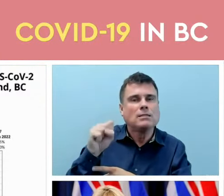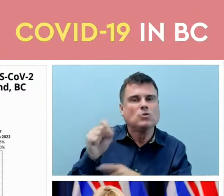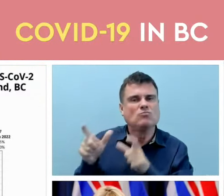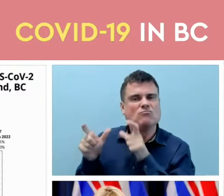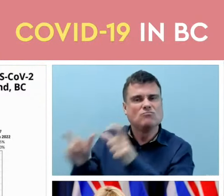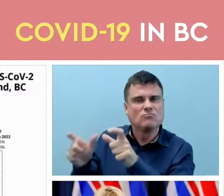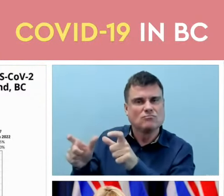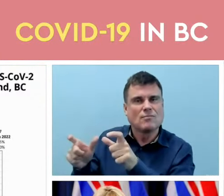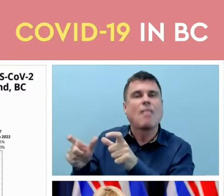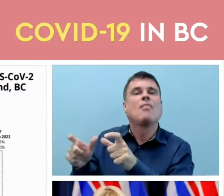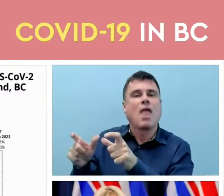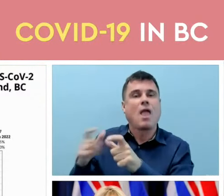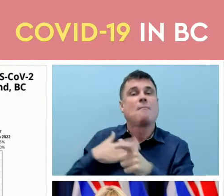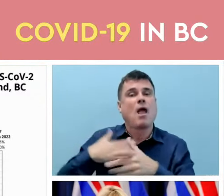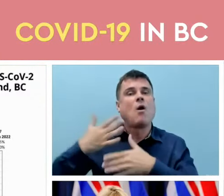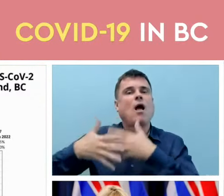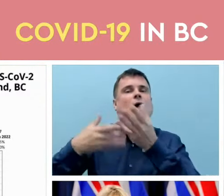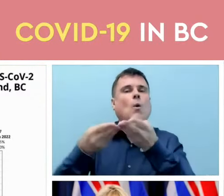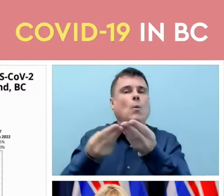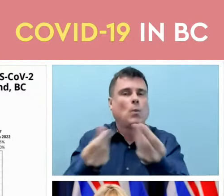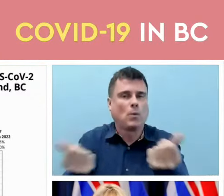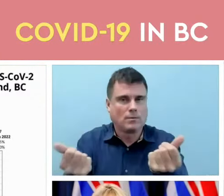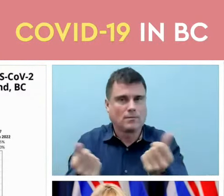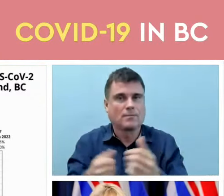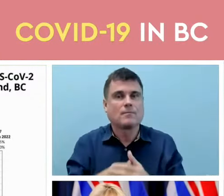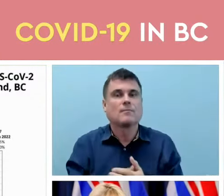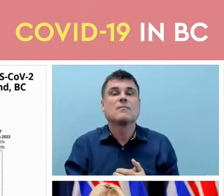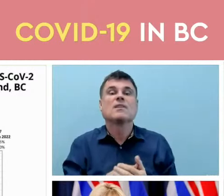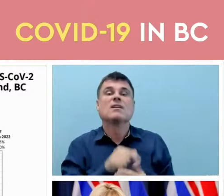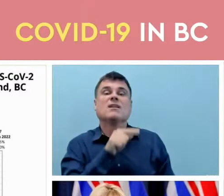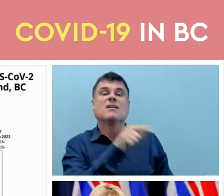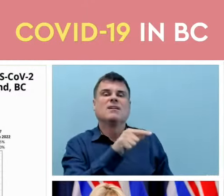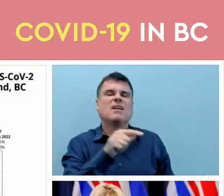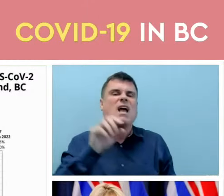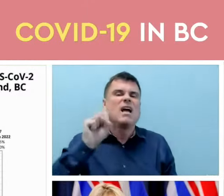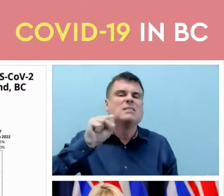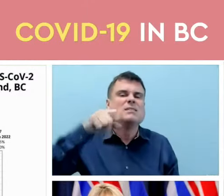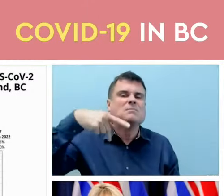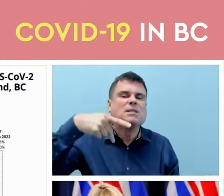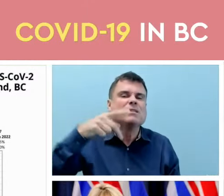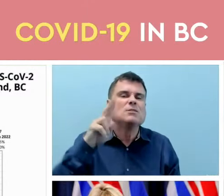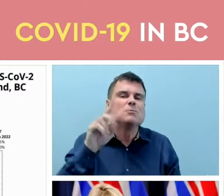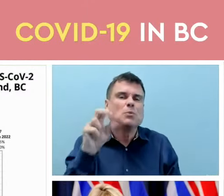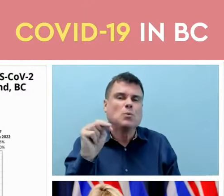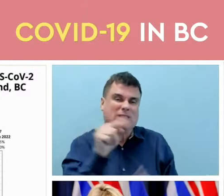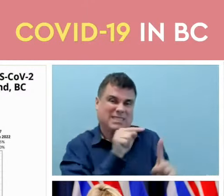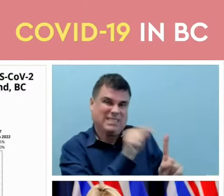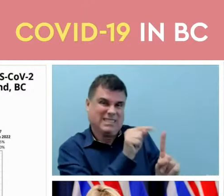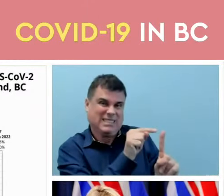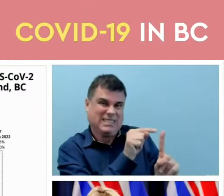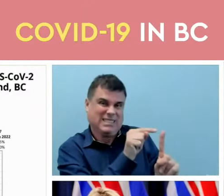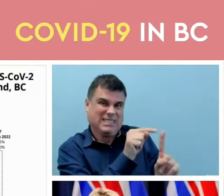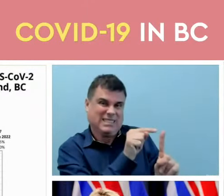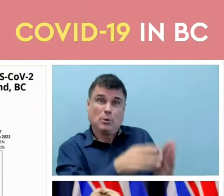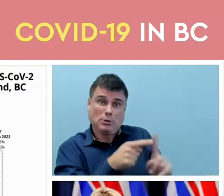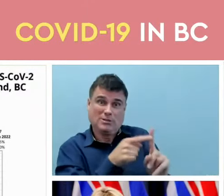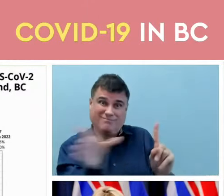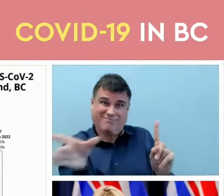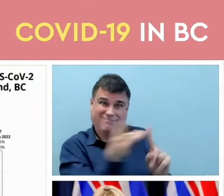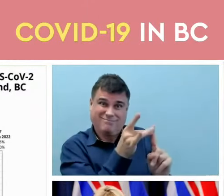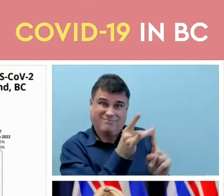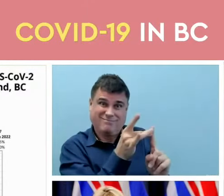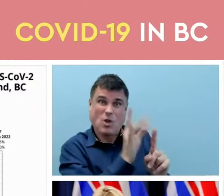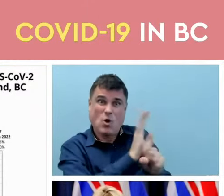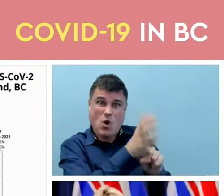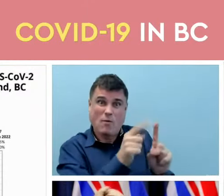is one called the S-protein and that could be either from being infected with the virus or from vaccination. And what we can